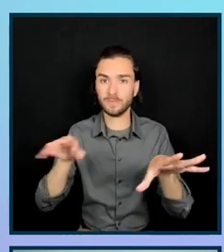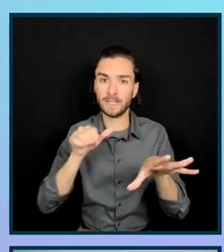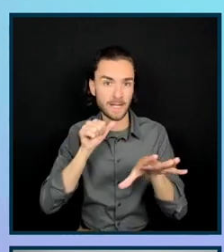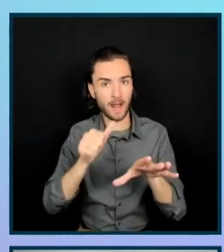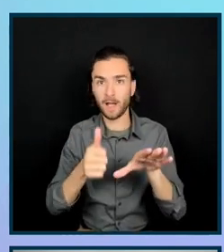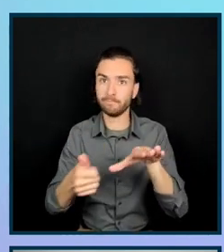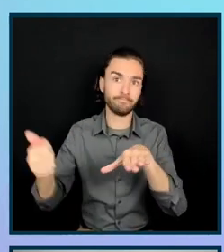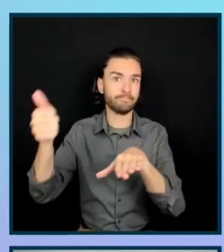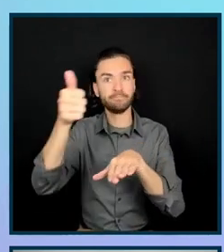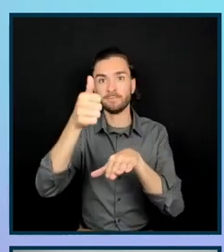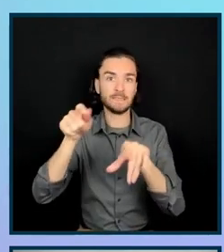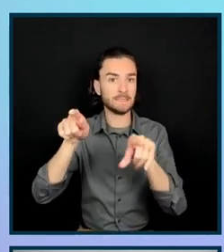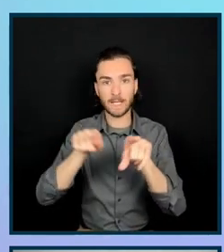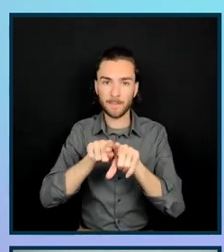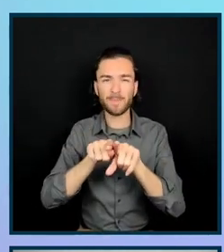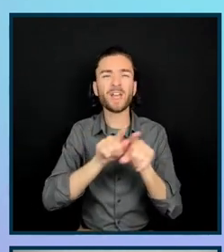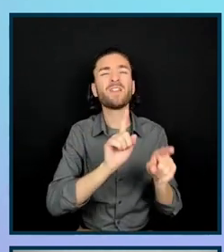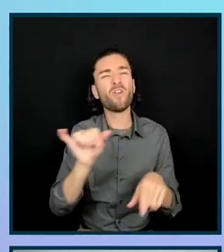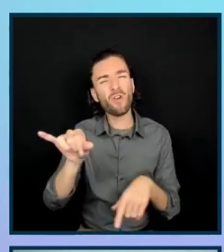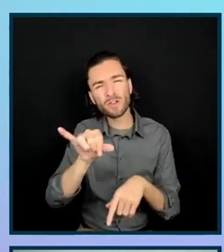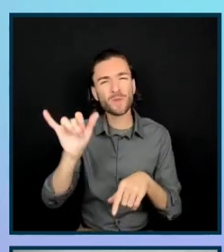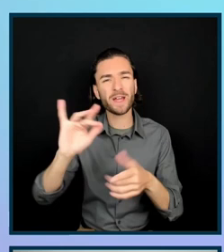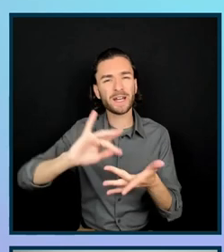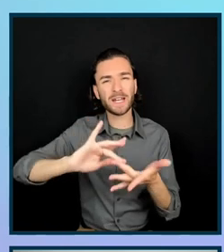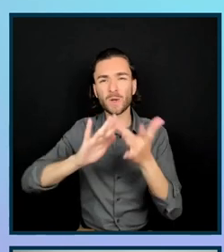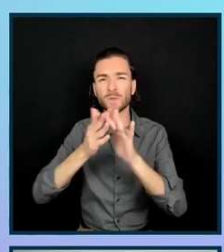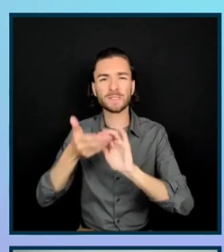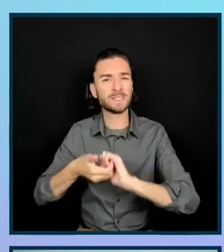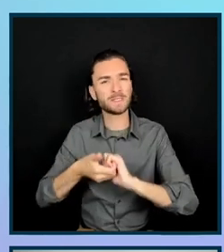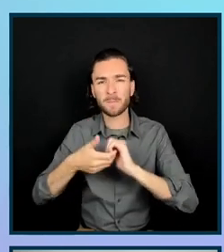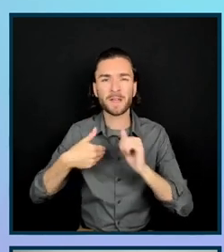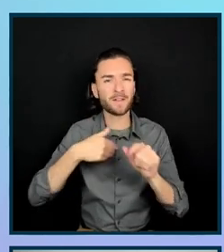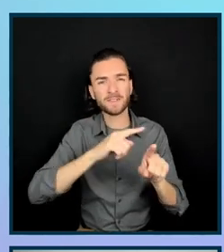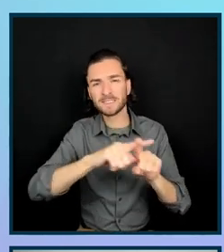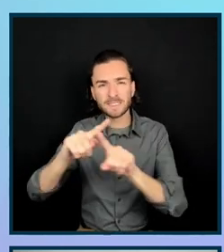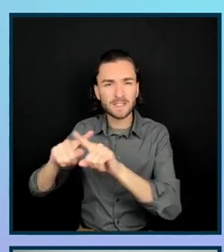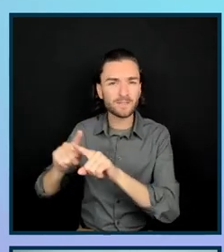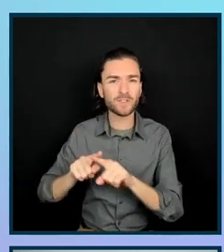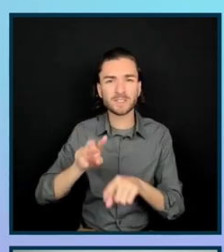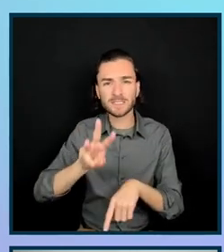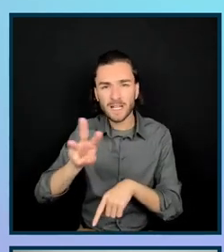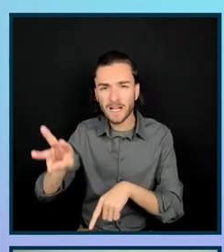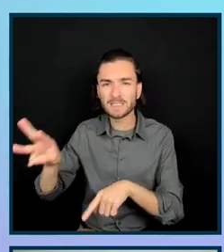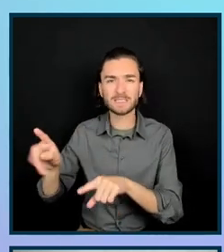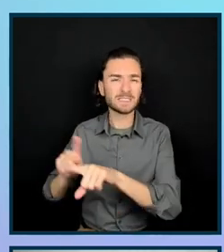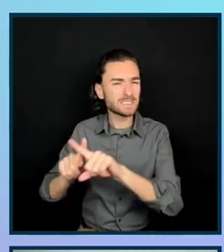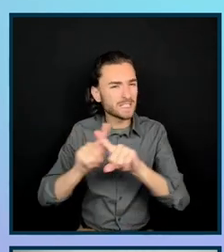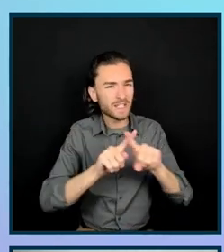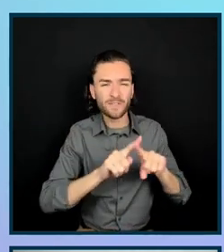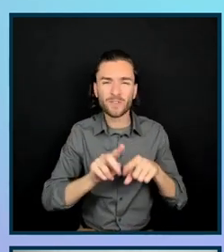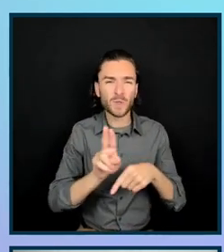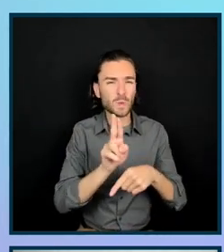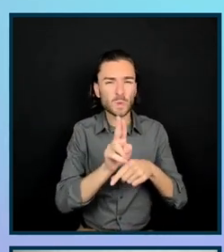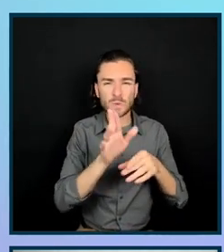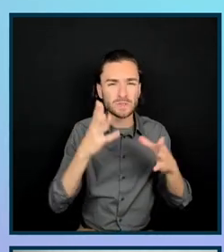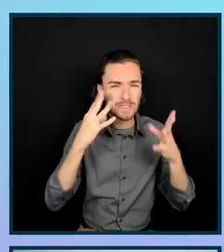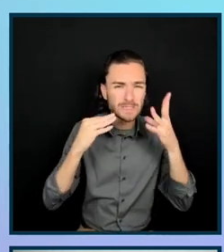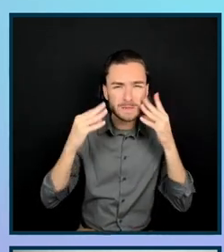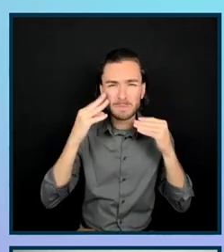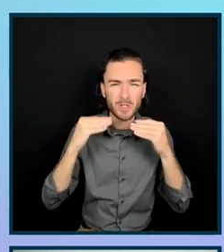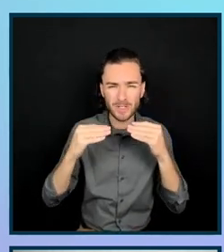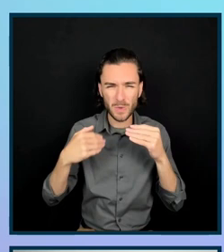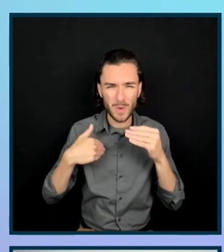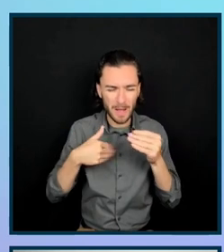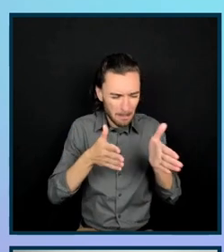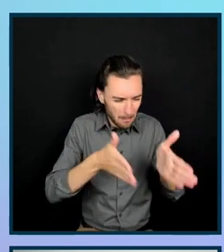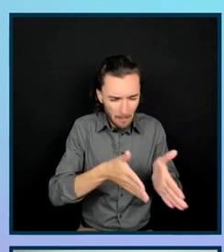also working in an ecosystem that had different sites with different user experiences. So it was this whole microsite ecosystem. But